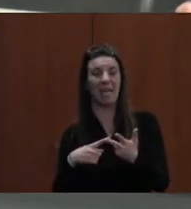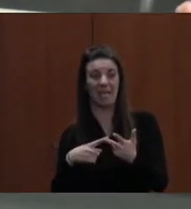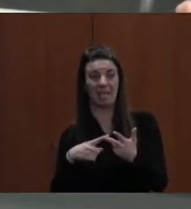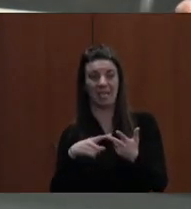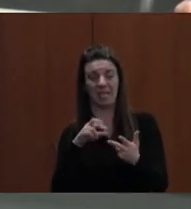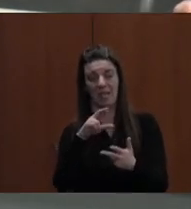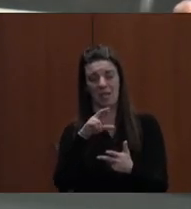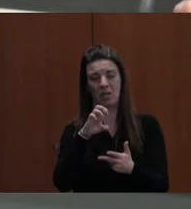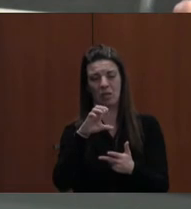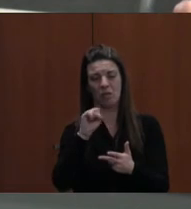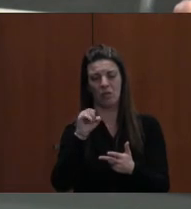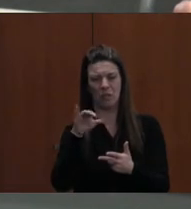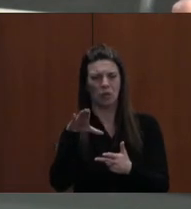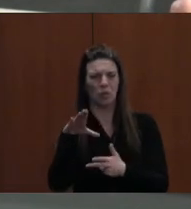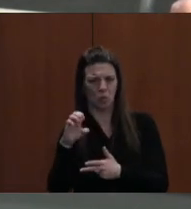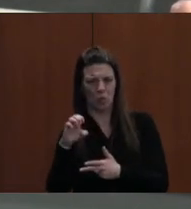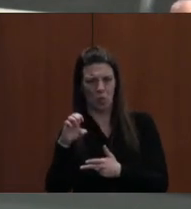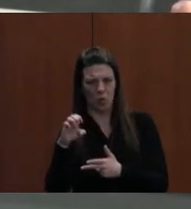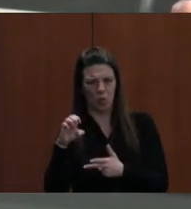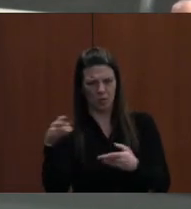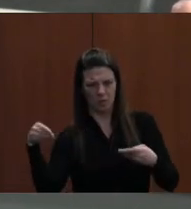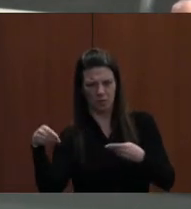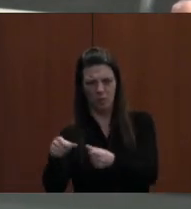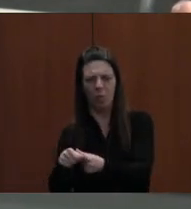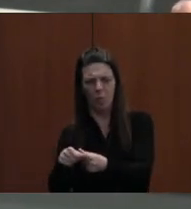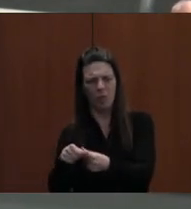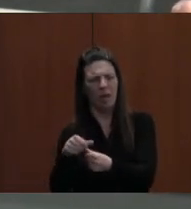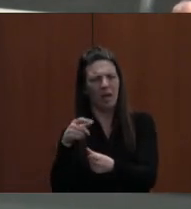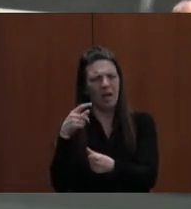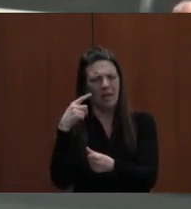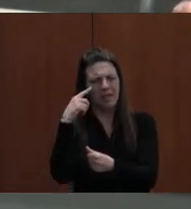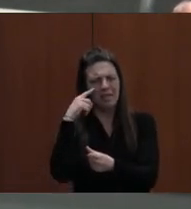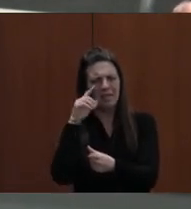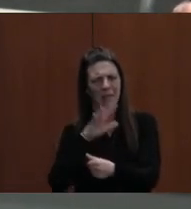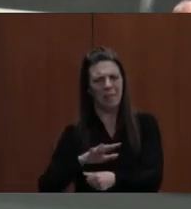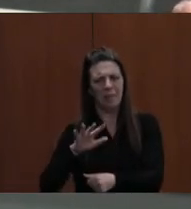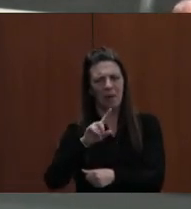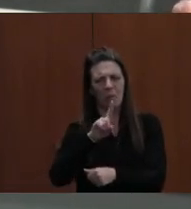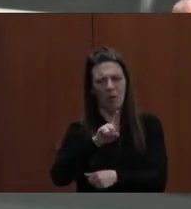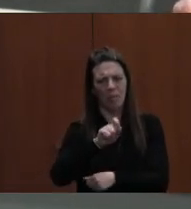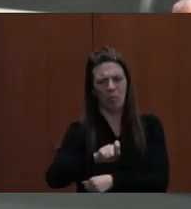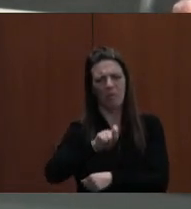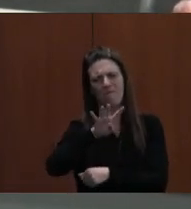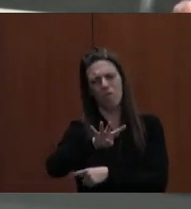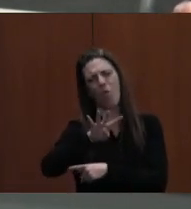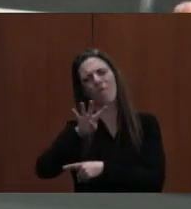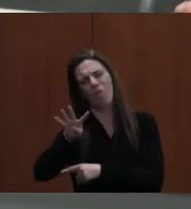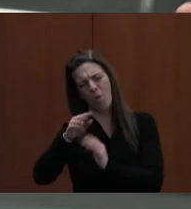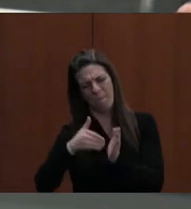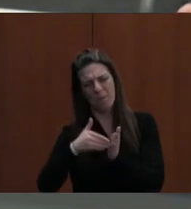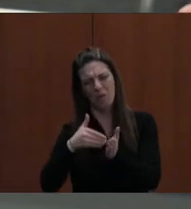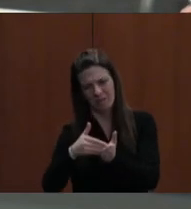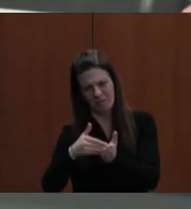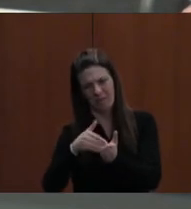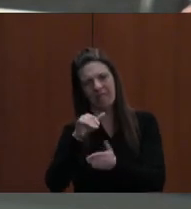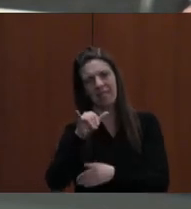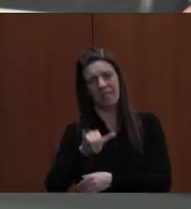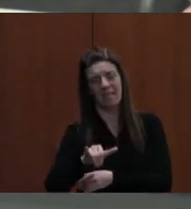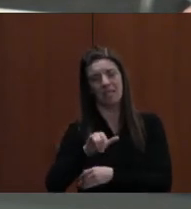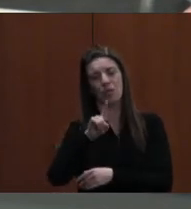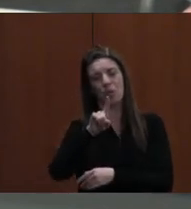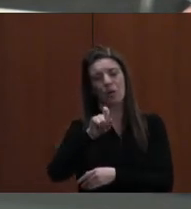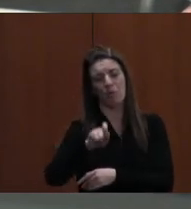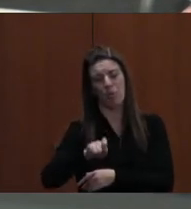ERIC, CORRECT ME, I'M HANDS SKETCHING HERE, WE'RE ABOUT 1.44 MILLION. SO THAT'S 1.44 MILLION ABOVE MAINTENANCE OF EFFORT,